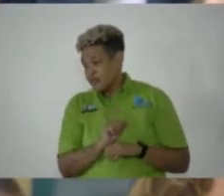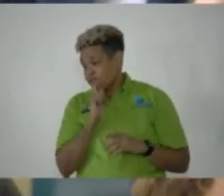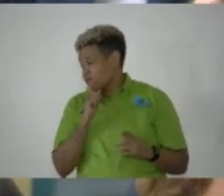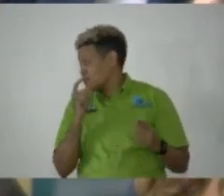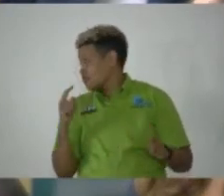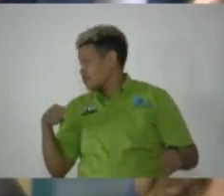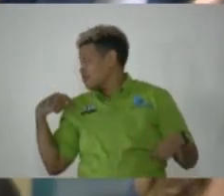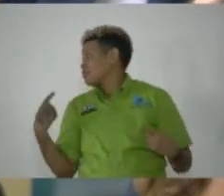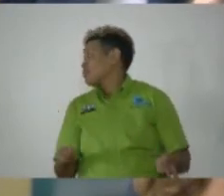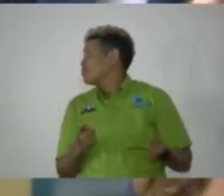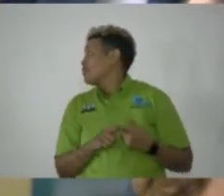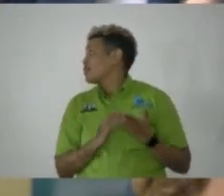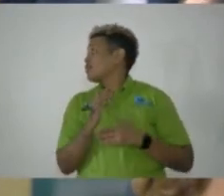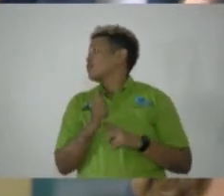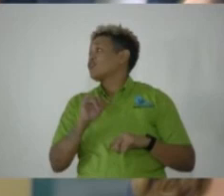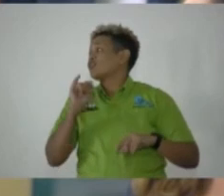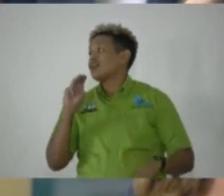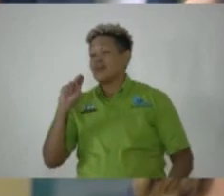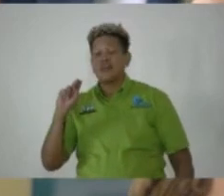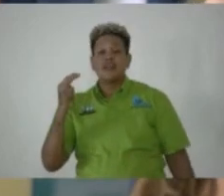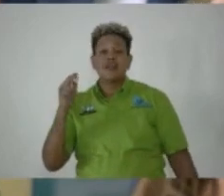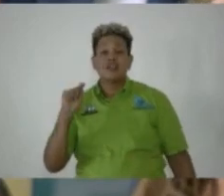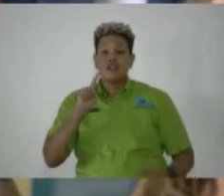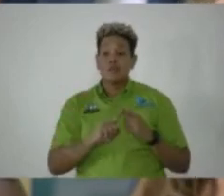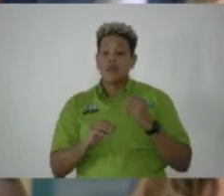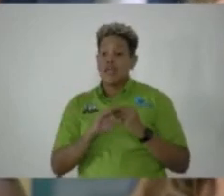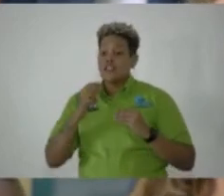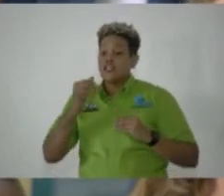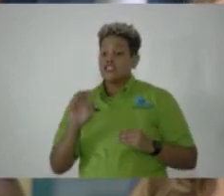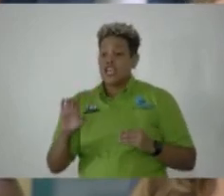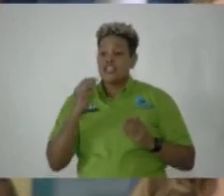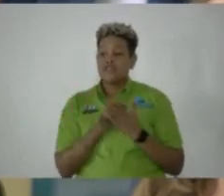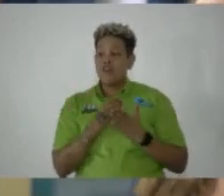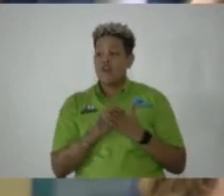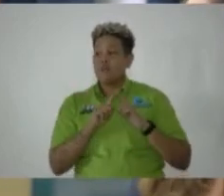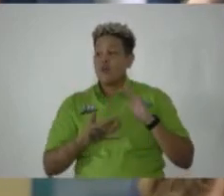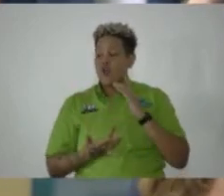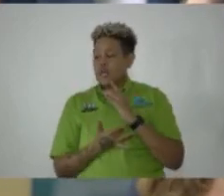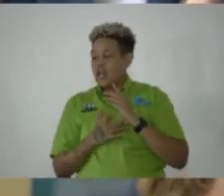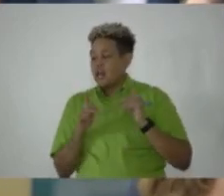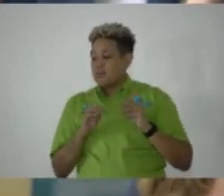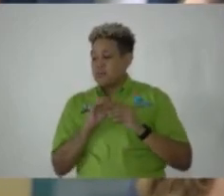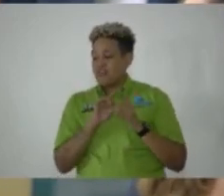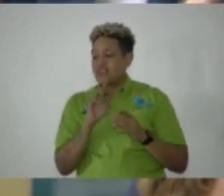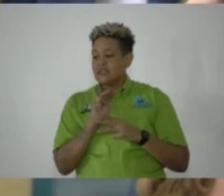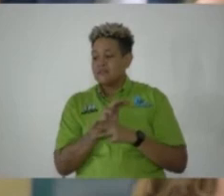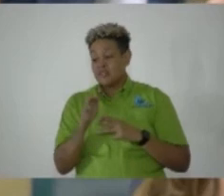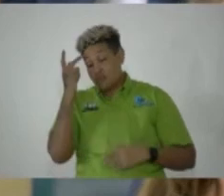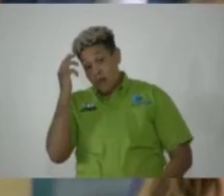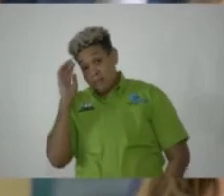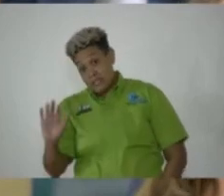done so far by the JNHT and by Chase and our technical people in the ministry. Prime Minister,